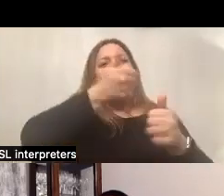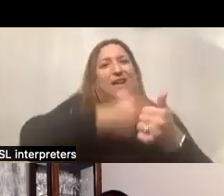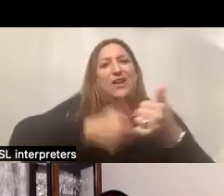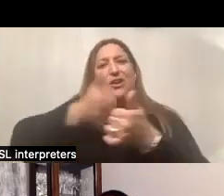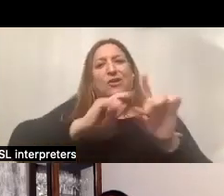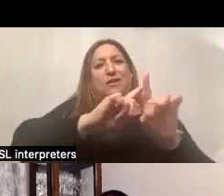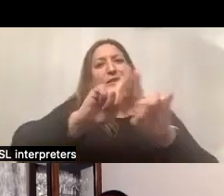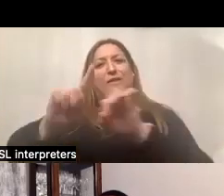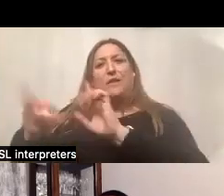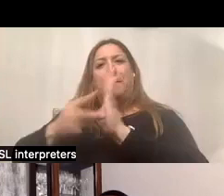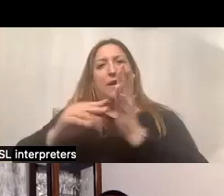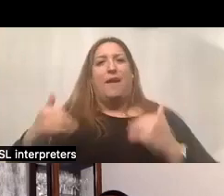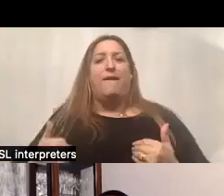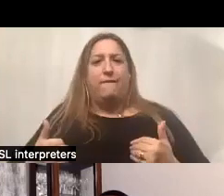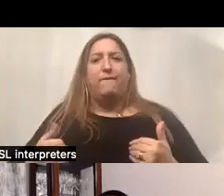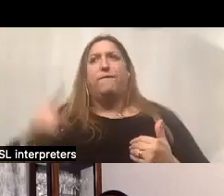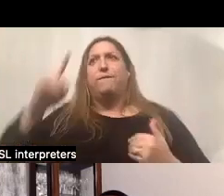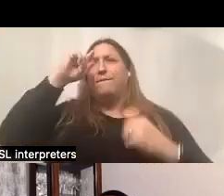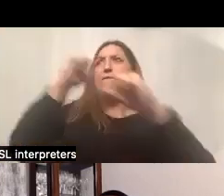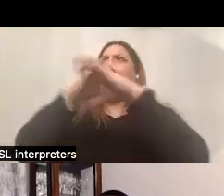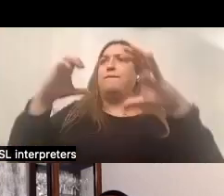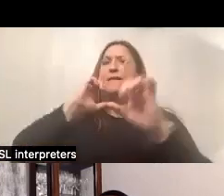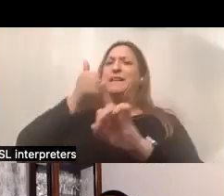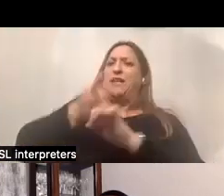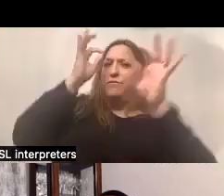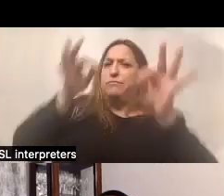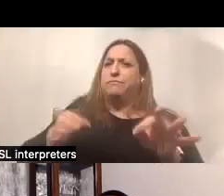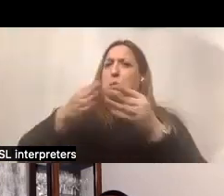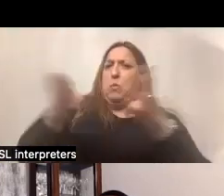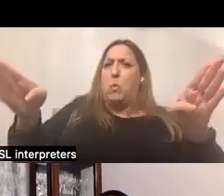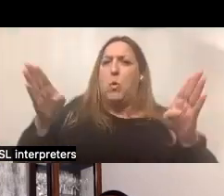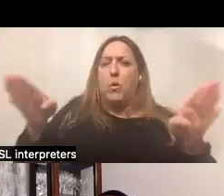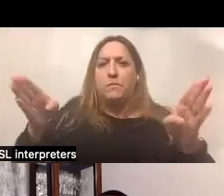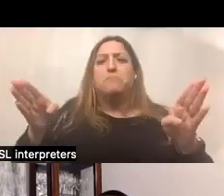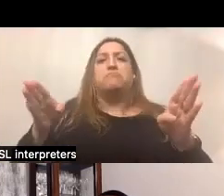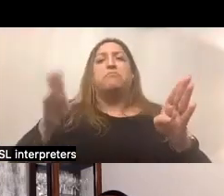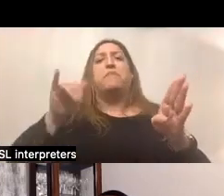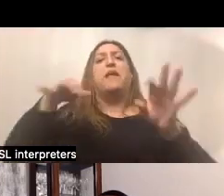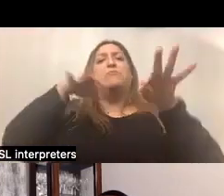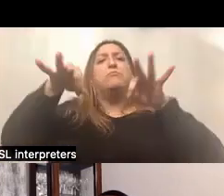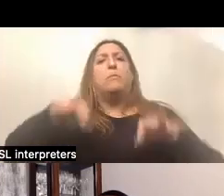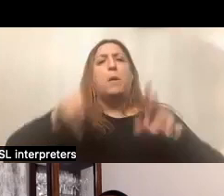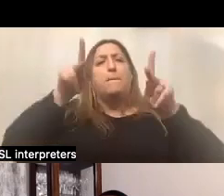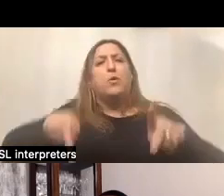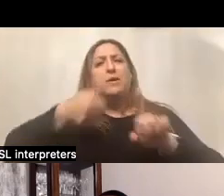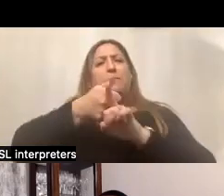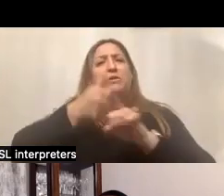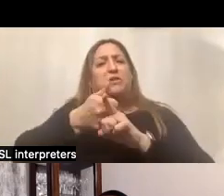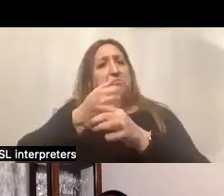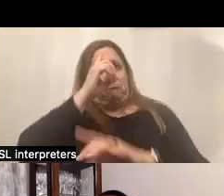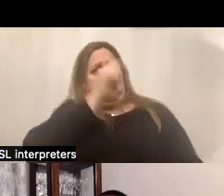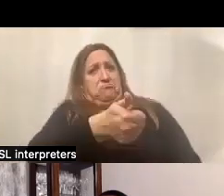if we could think of self-determination as the broader term that describes a person's freedom to choose